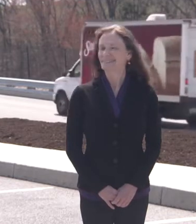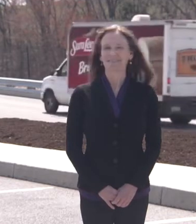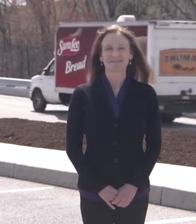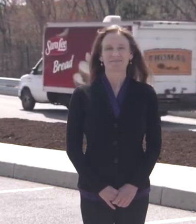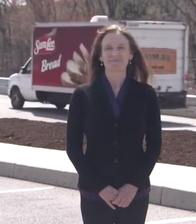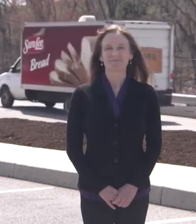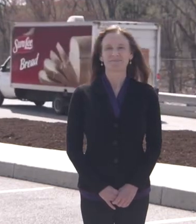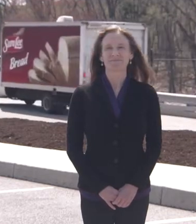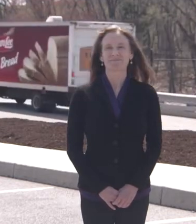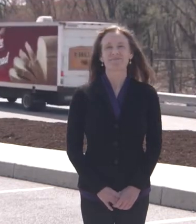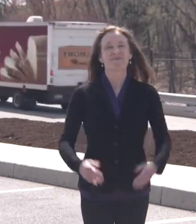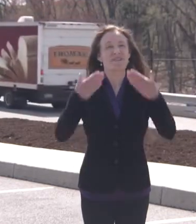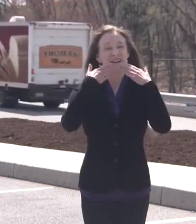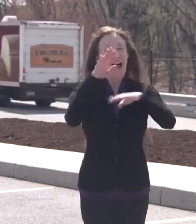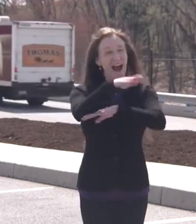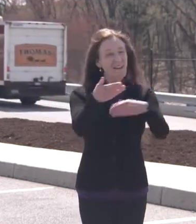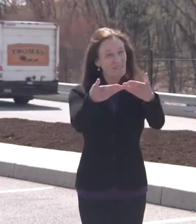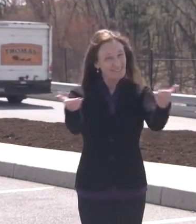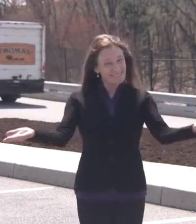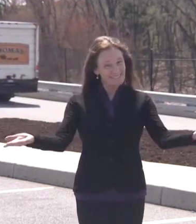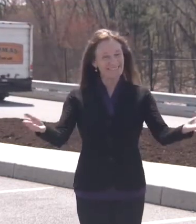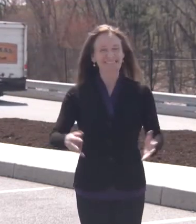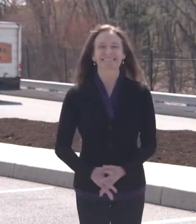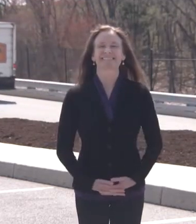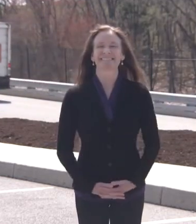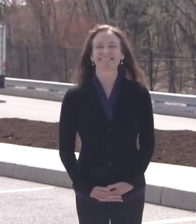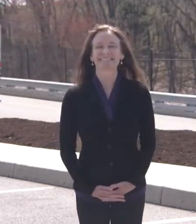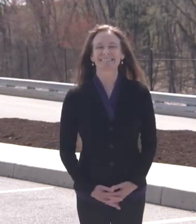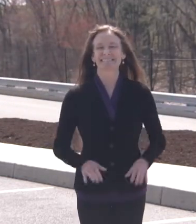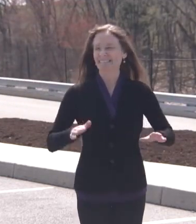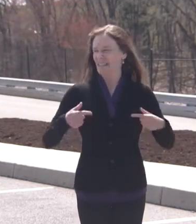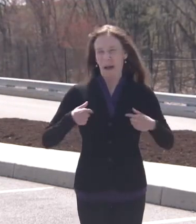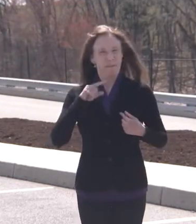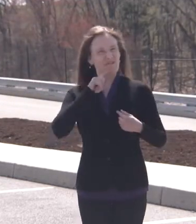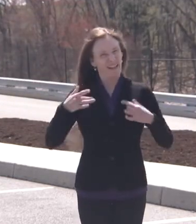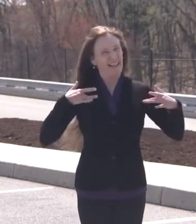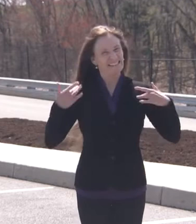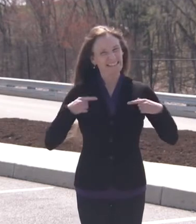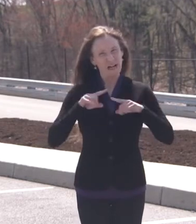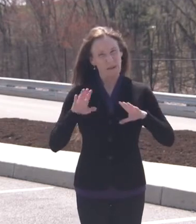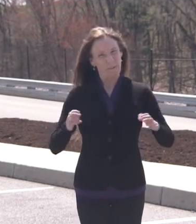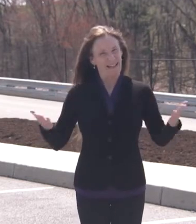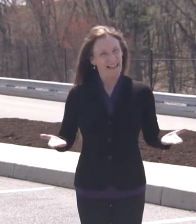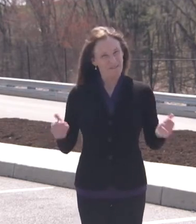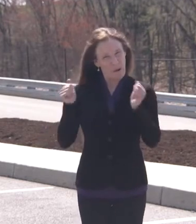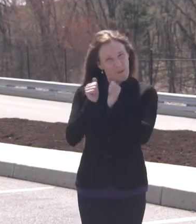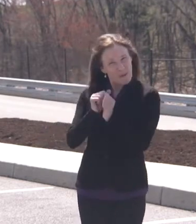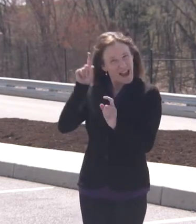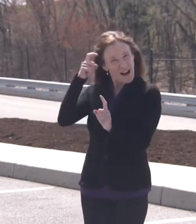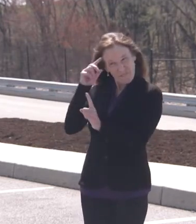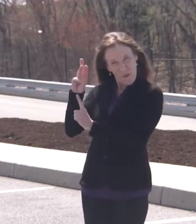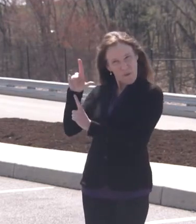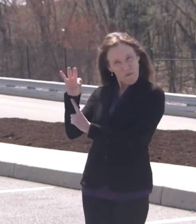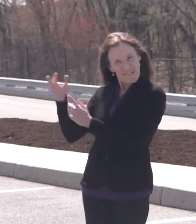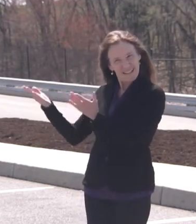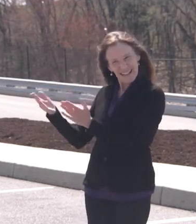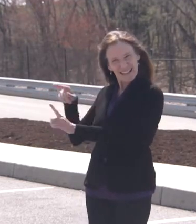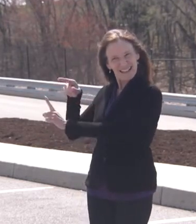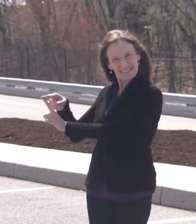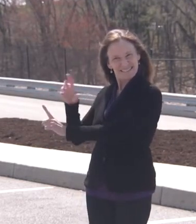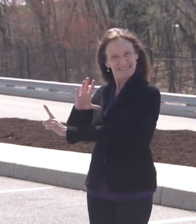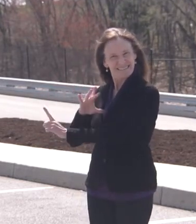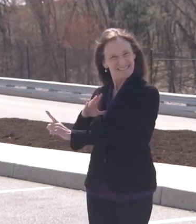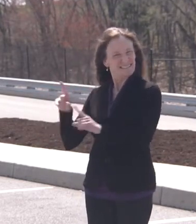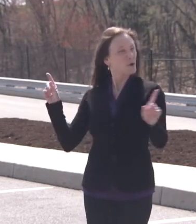Afternoon, ladies and gentlemen, we're extremely pleased to welcome Governor Tom Wolfe to our Enola store and are truly grateful